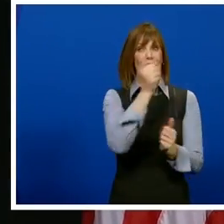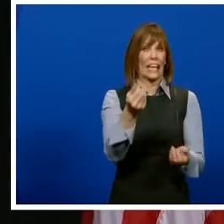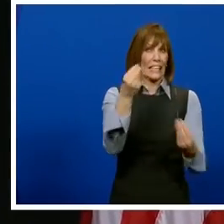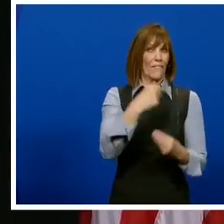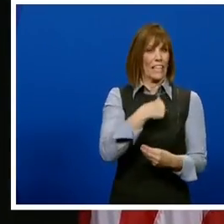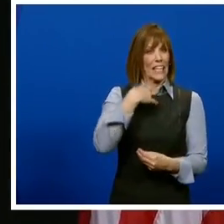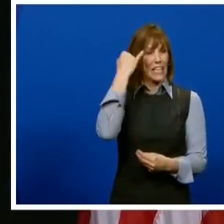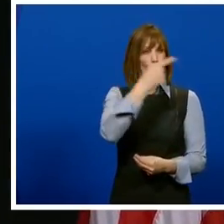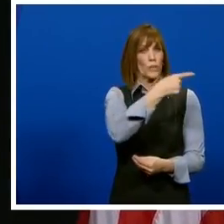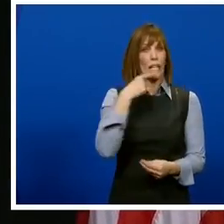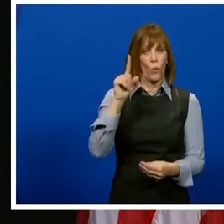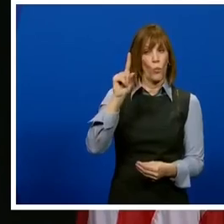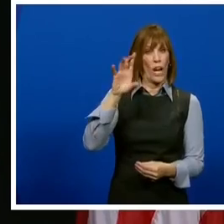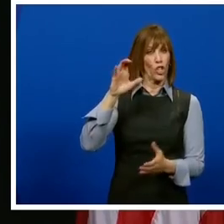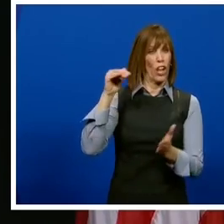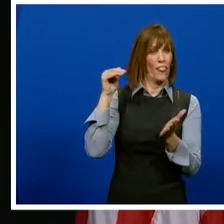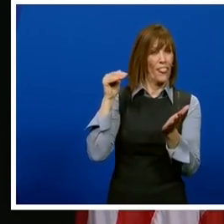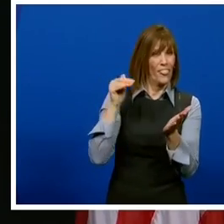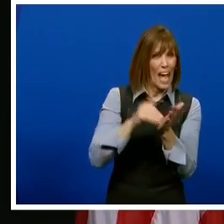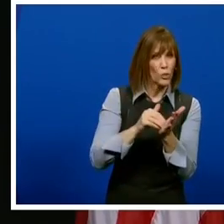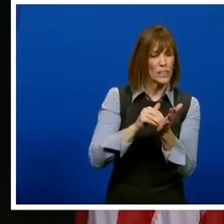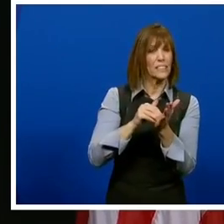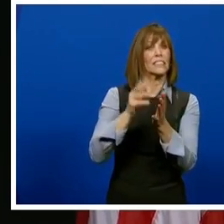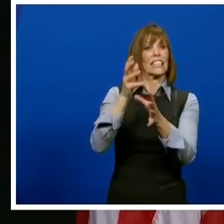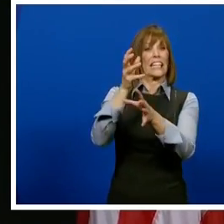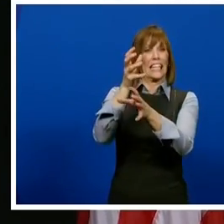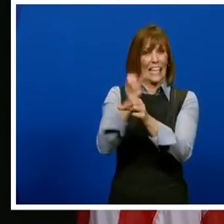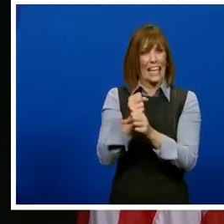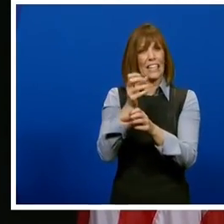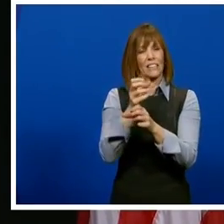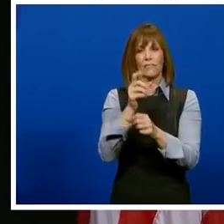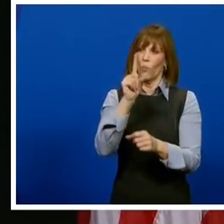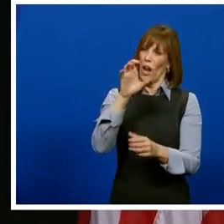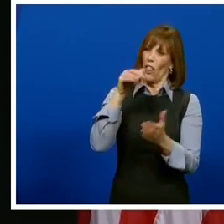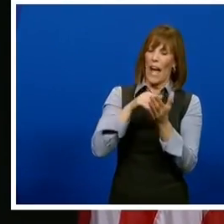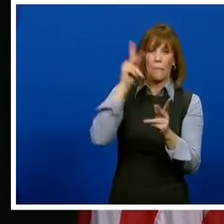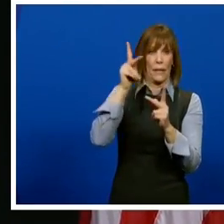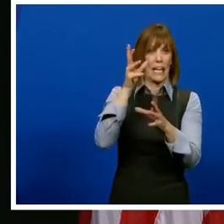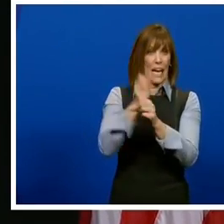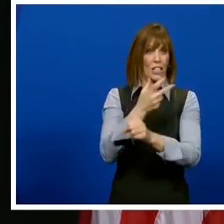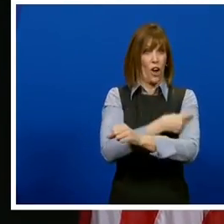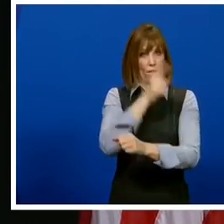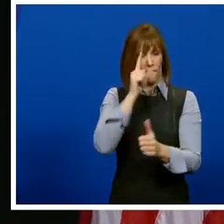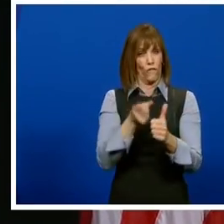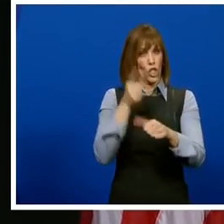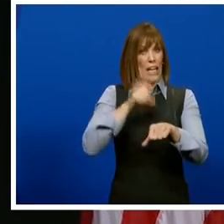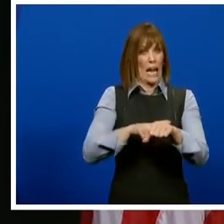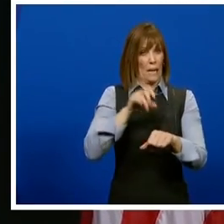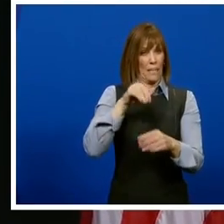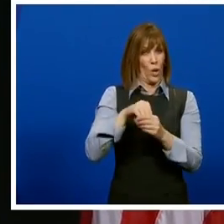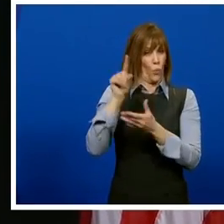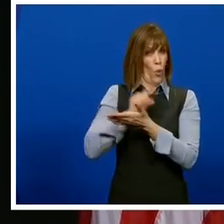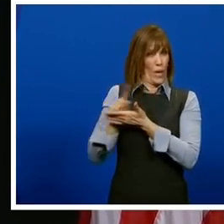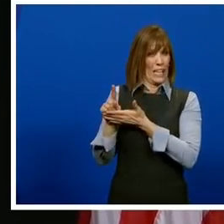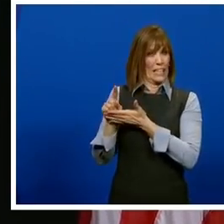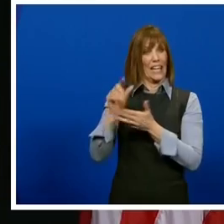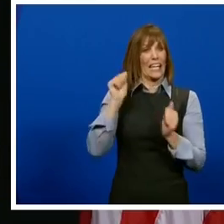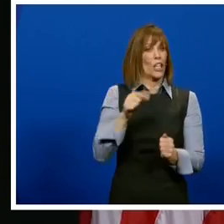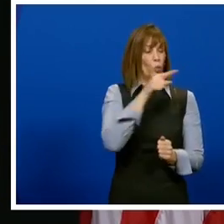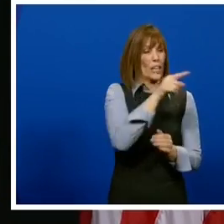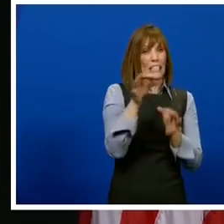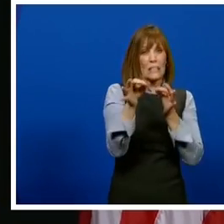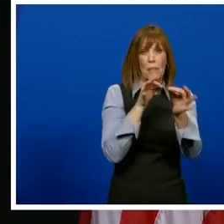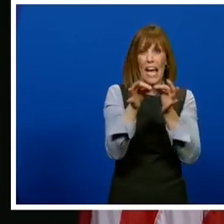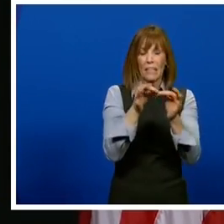had 100,000 receiving received 100,000 vaccines for the first time this past week. Can you lay out